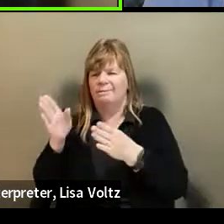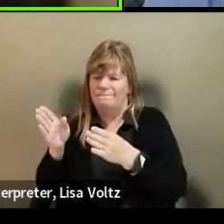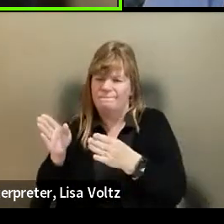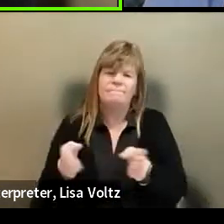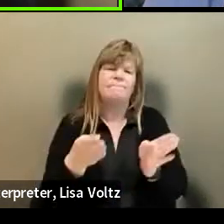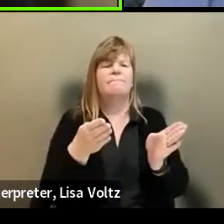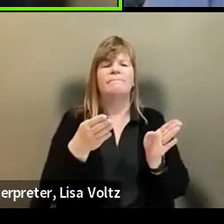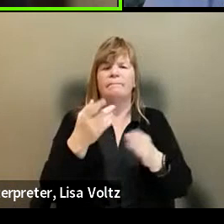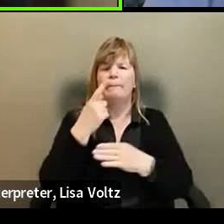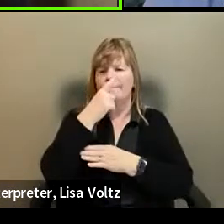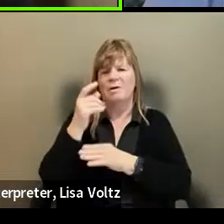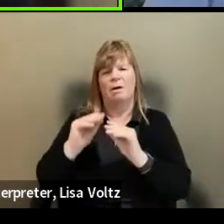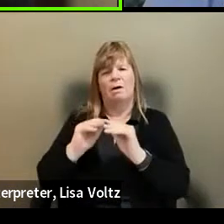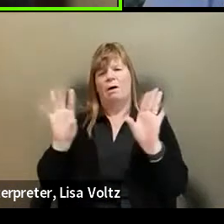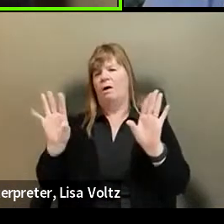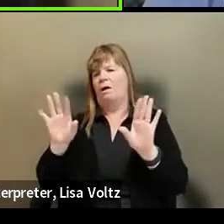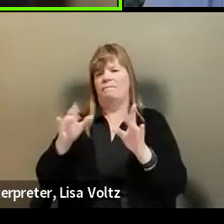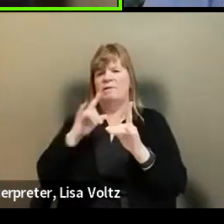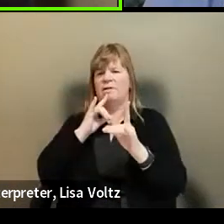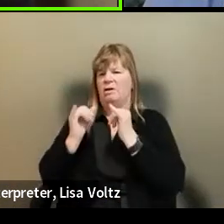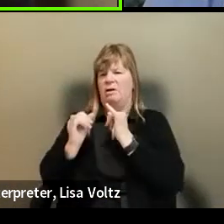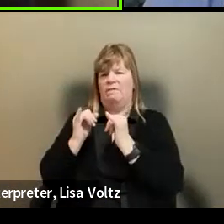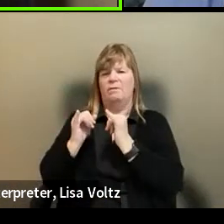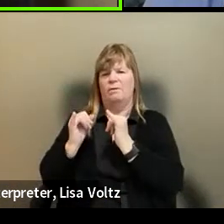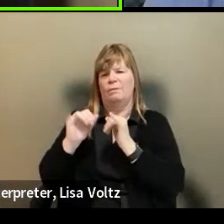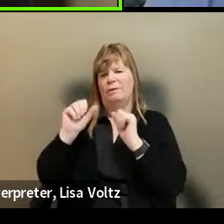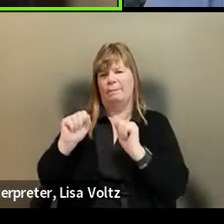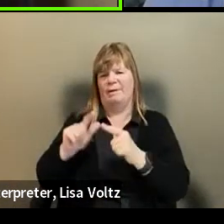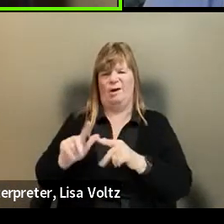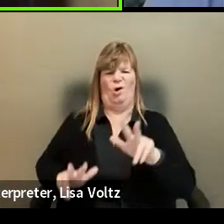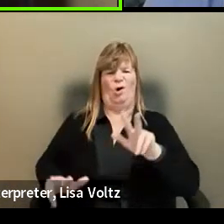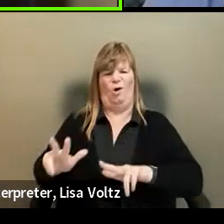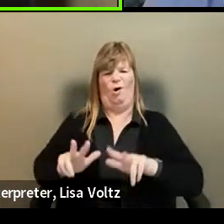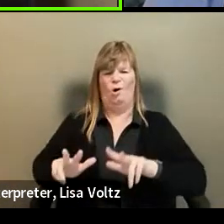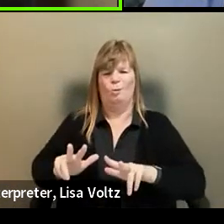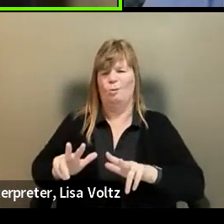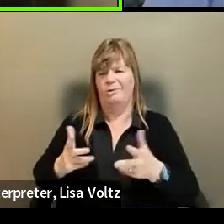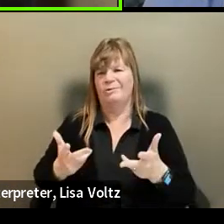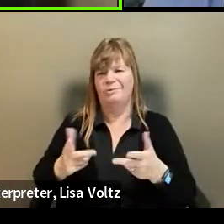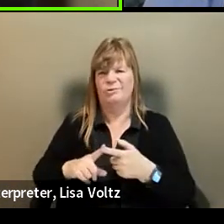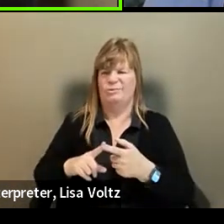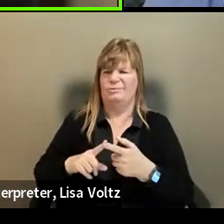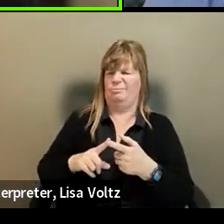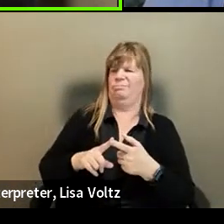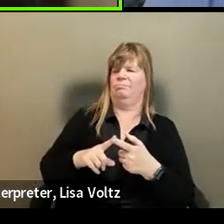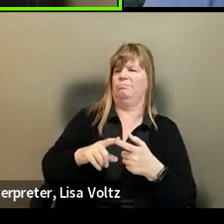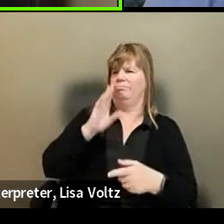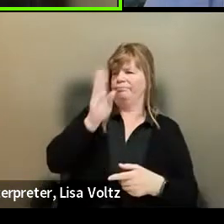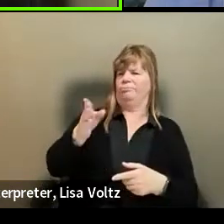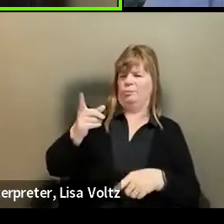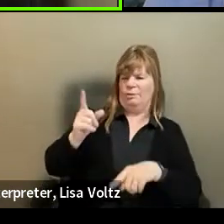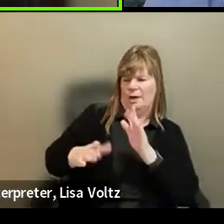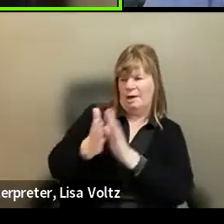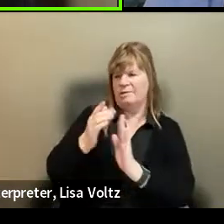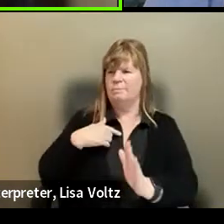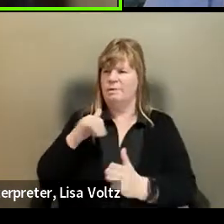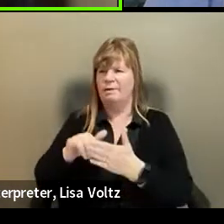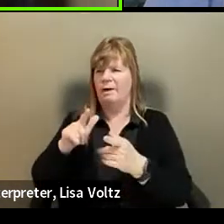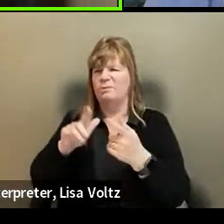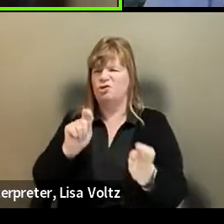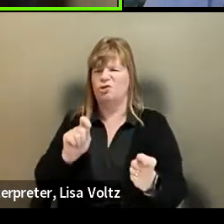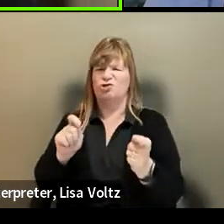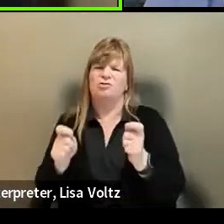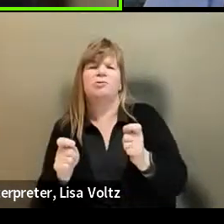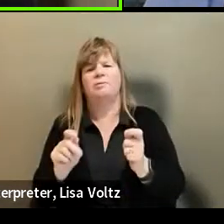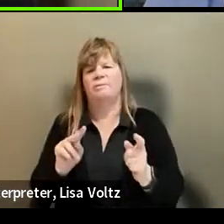it because obviously in an interview, um, it could be quite awkward to, um, call someone out. Um, so trying to flip it like that. Um,